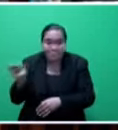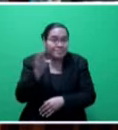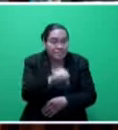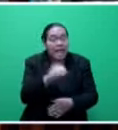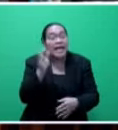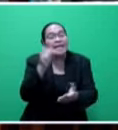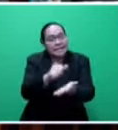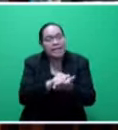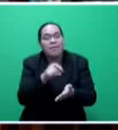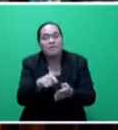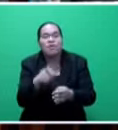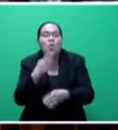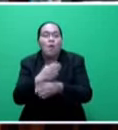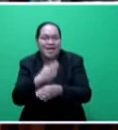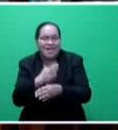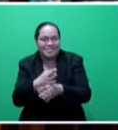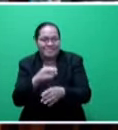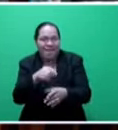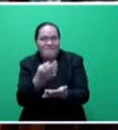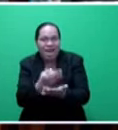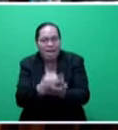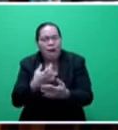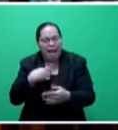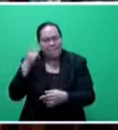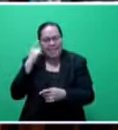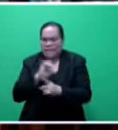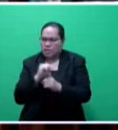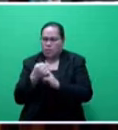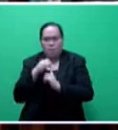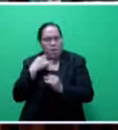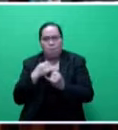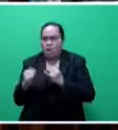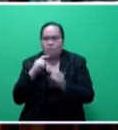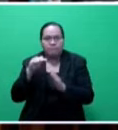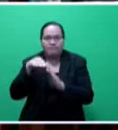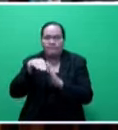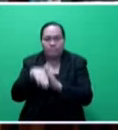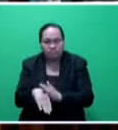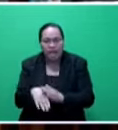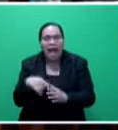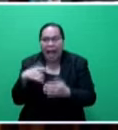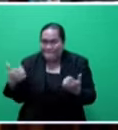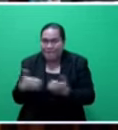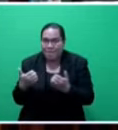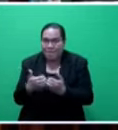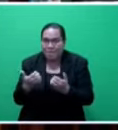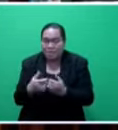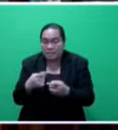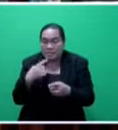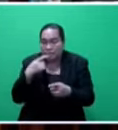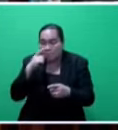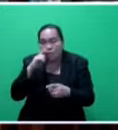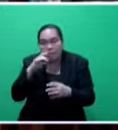solidarity fund because I think the situation is going to get worse. There are many, many people. In fact, I said the other day that while